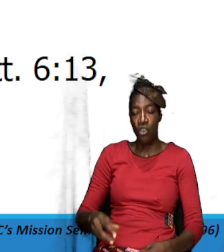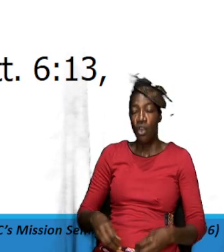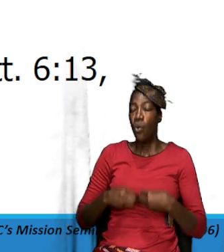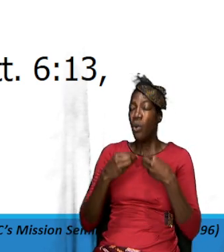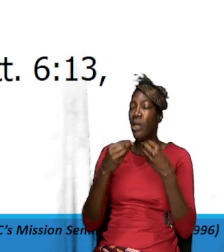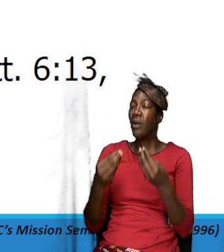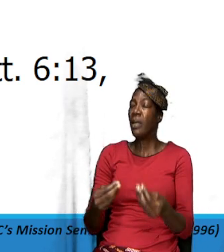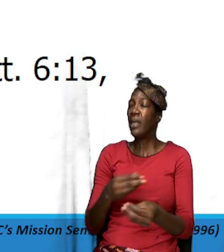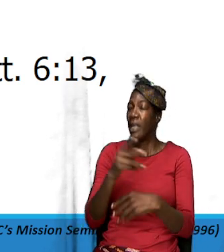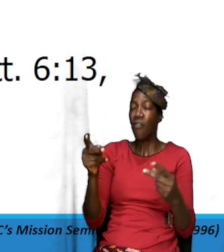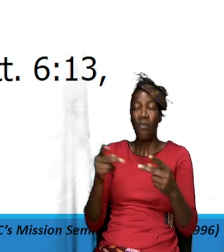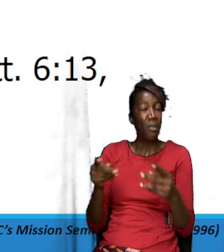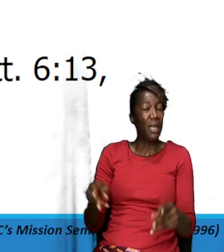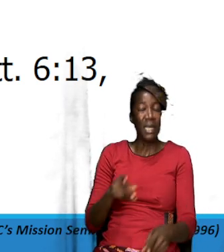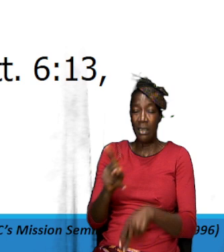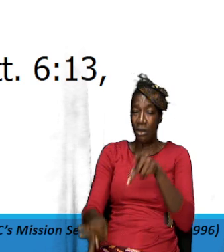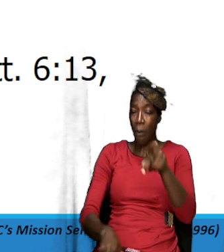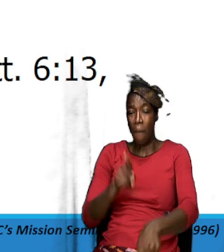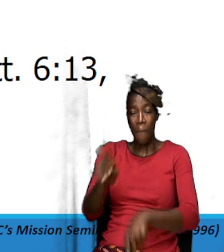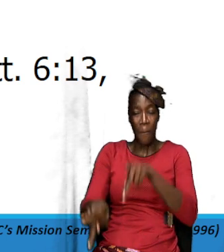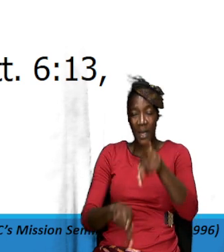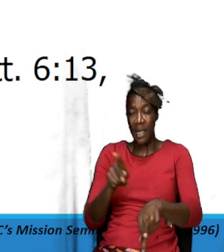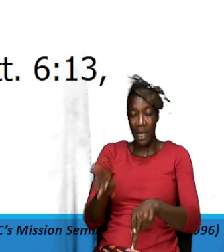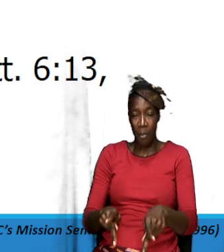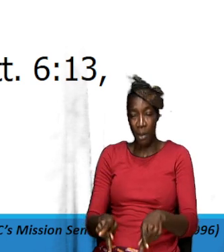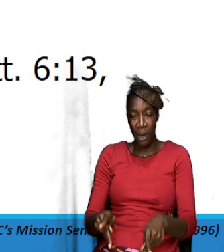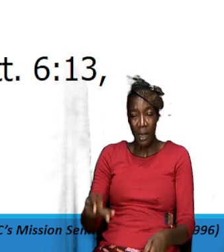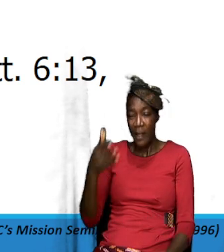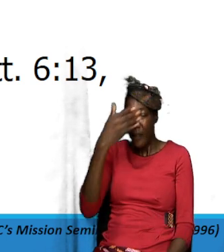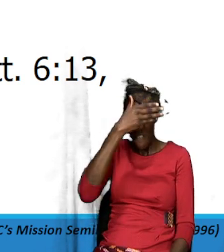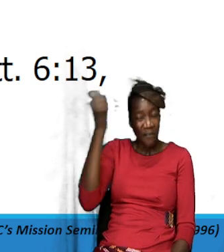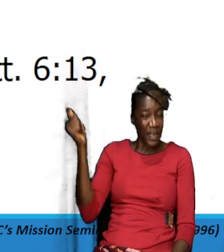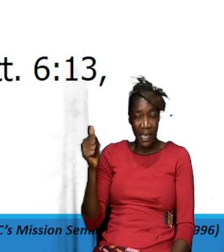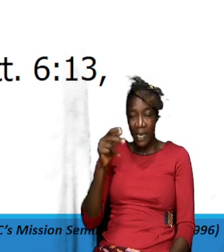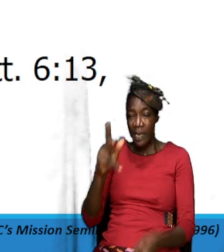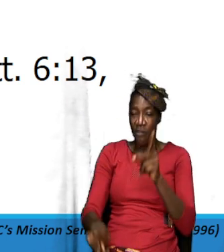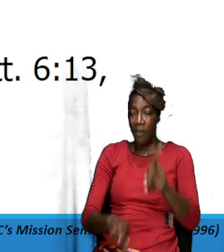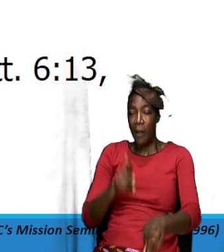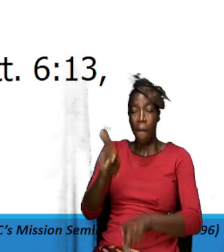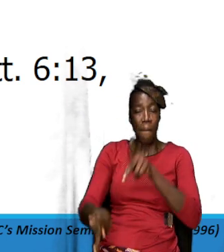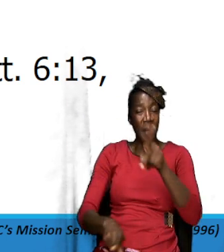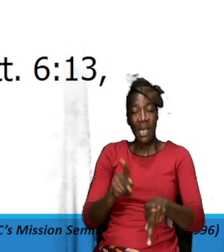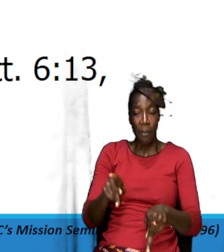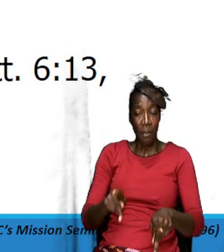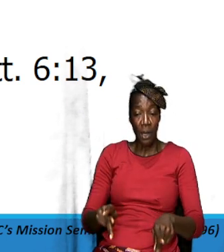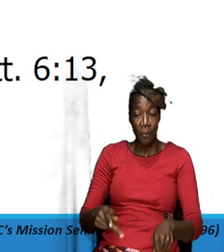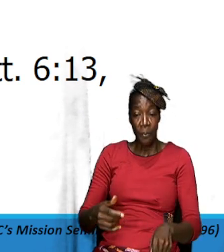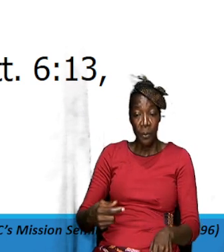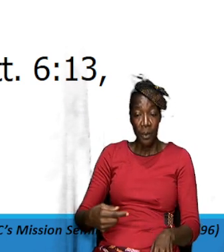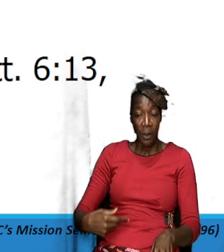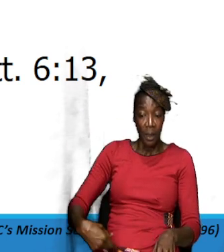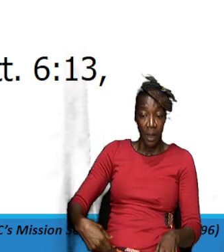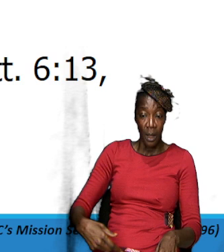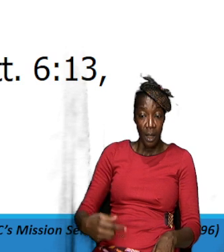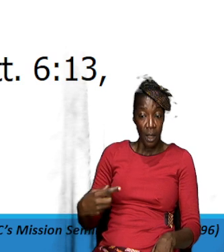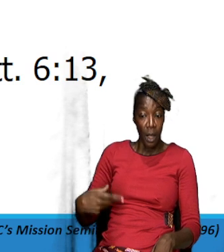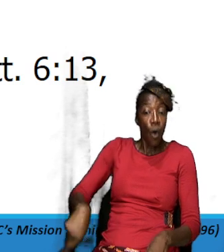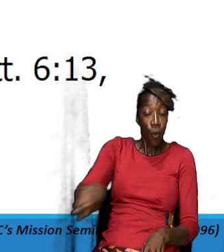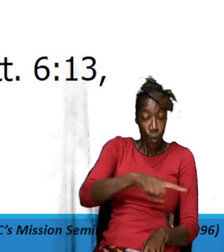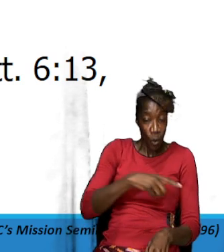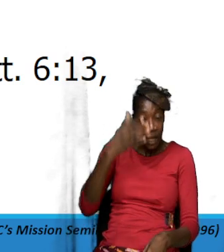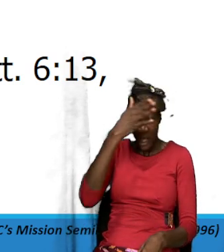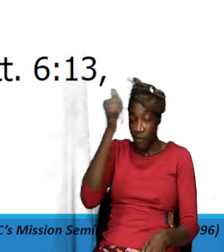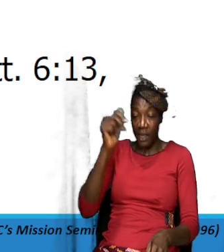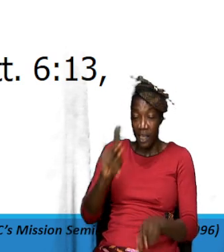space to people you know we are to forgive people and if we forgive people you know then